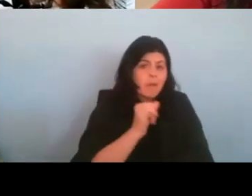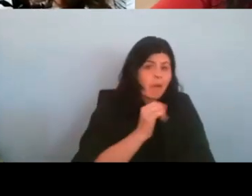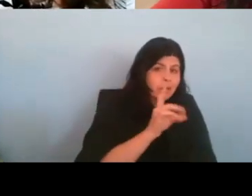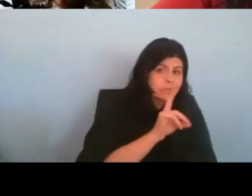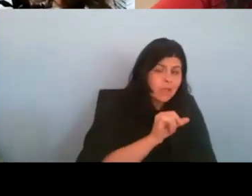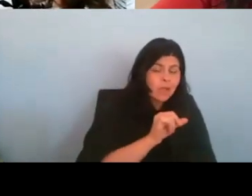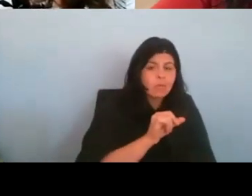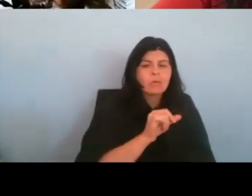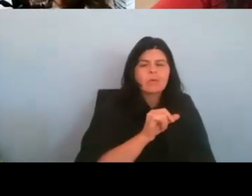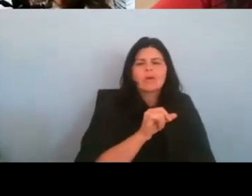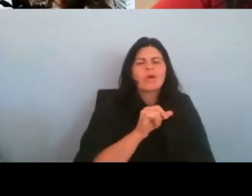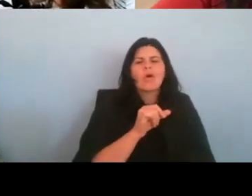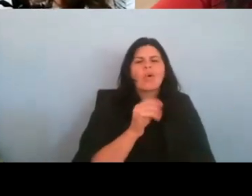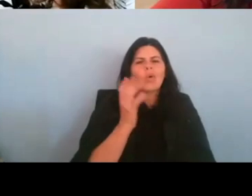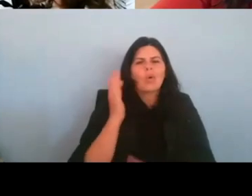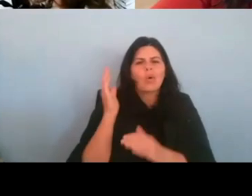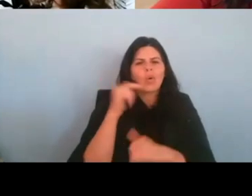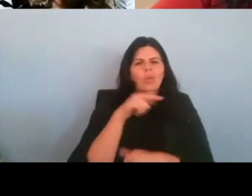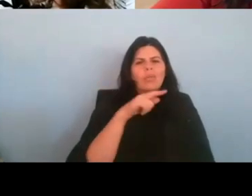watching 13?